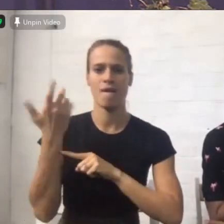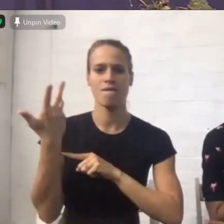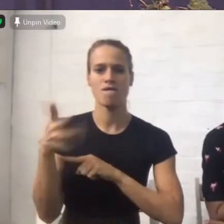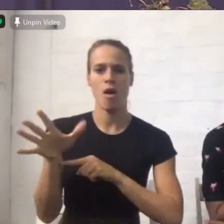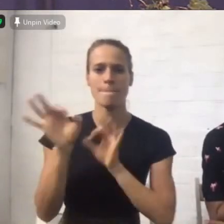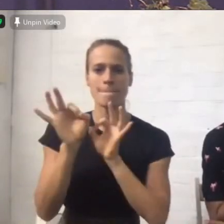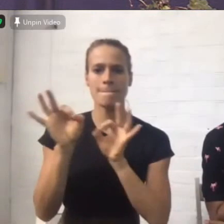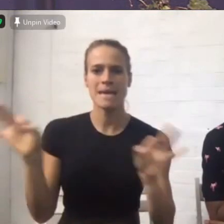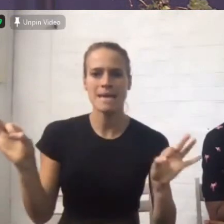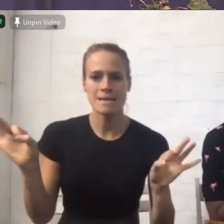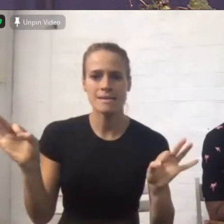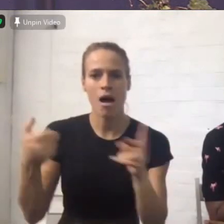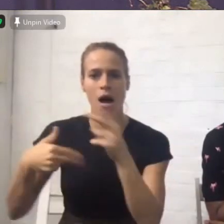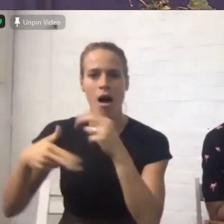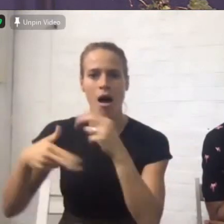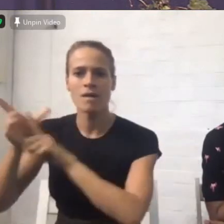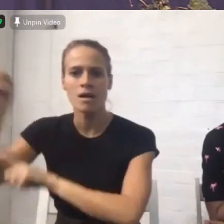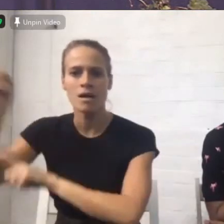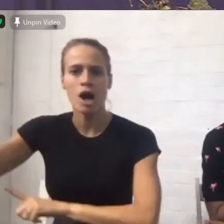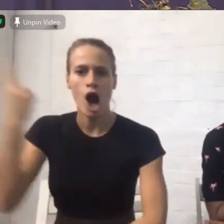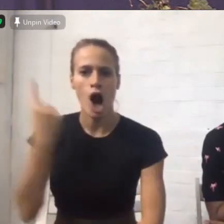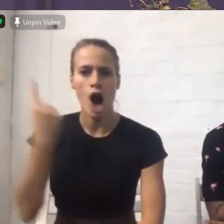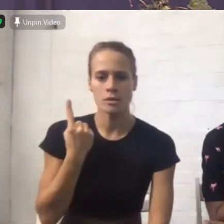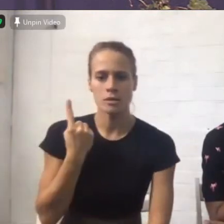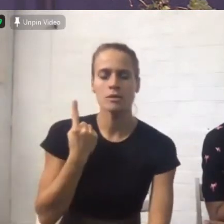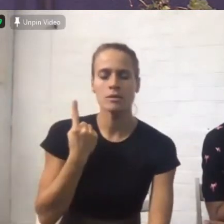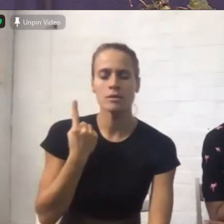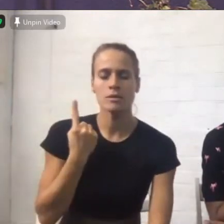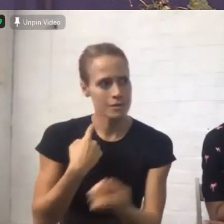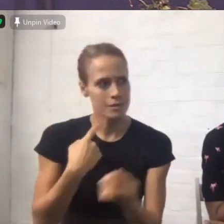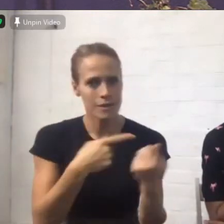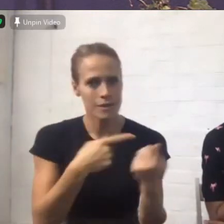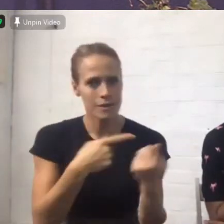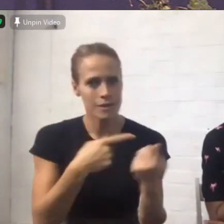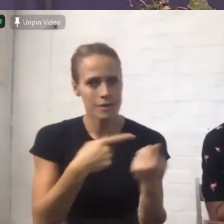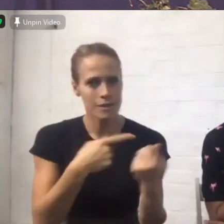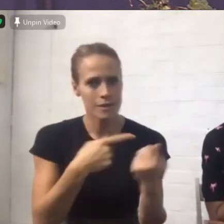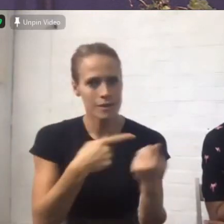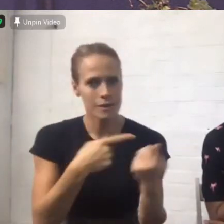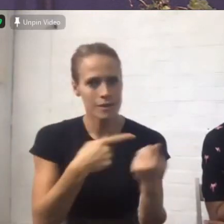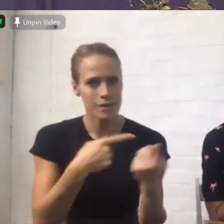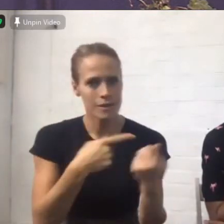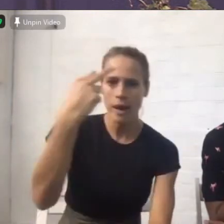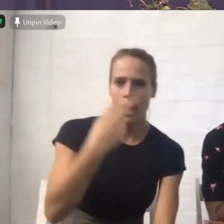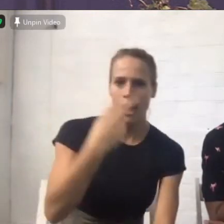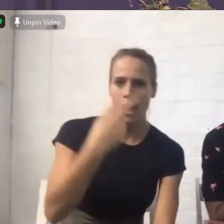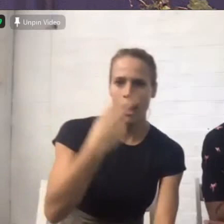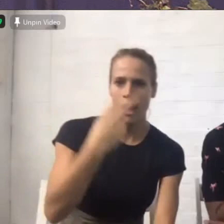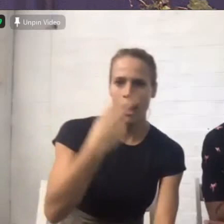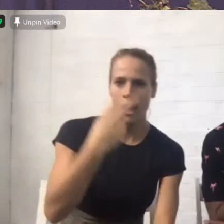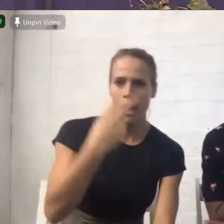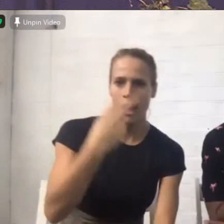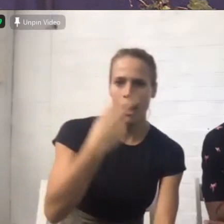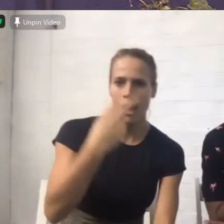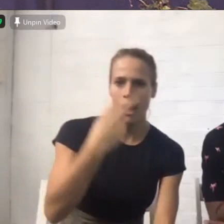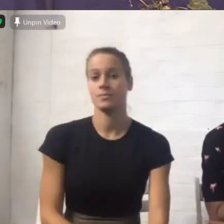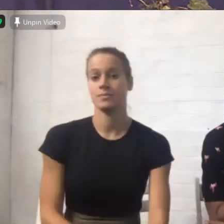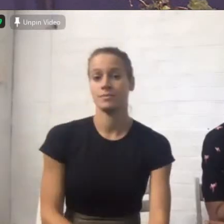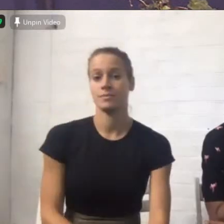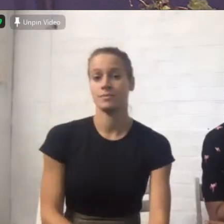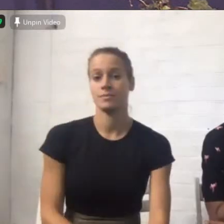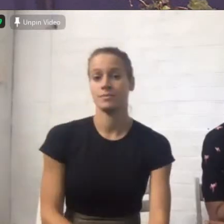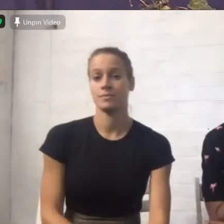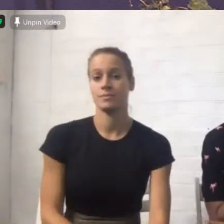these things over you and if you don't know Jesus the prince of peace the prince of shalom today then I ask you